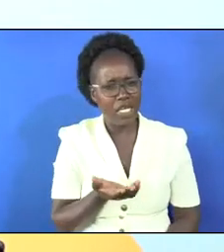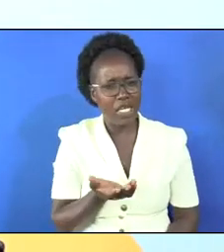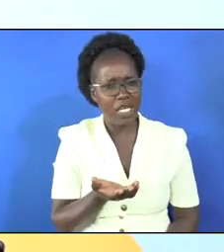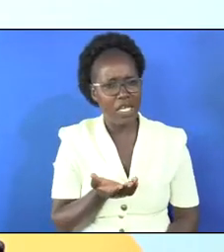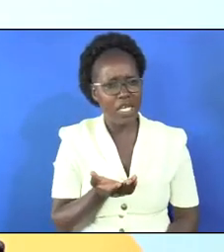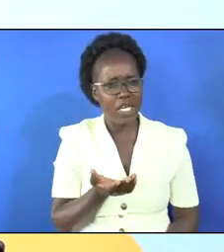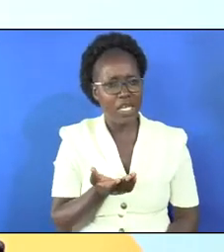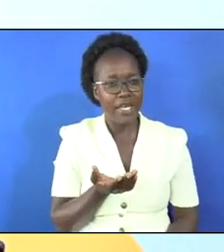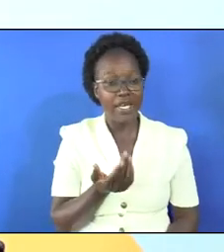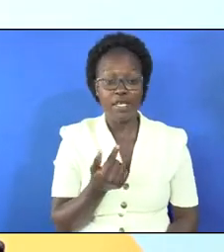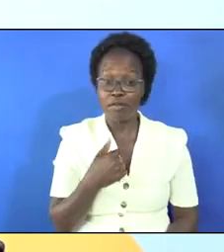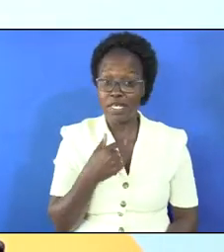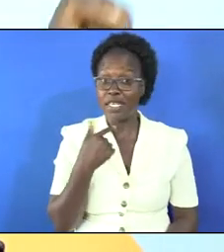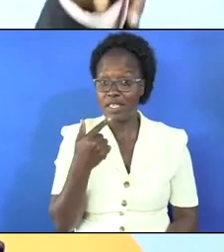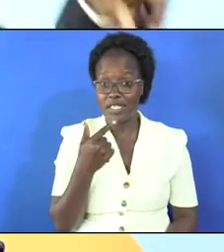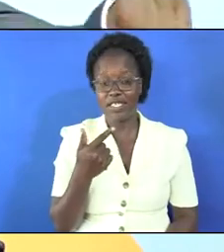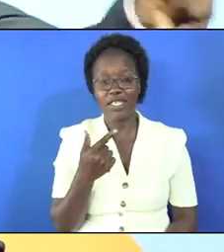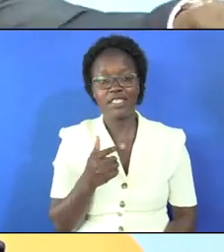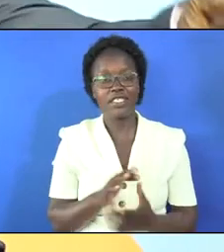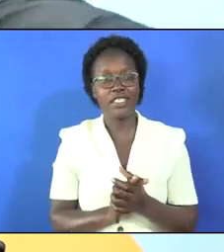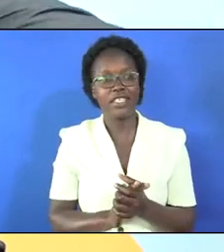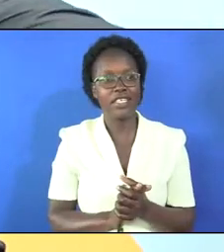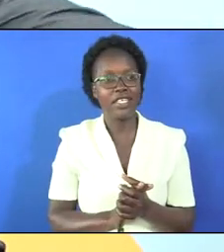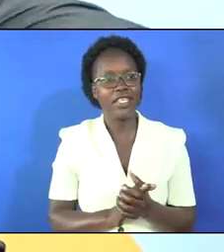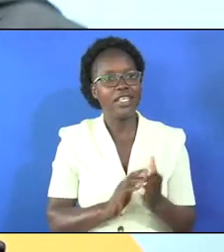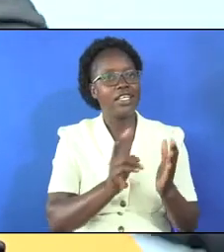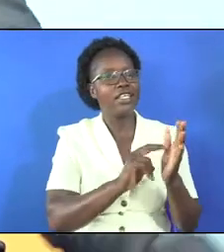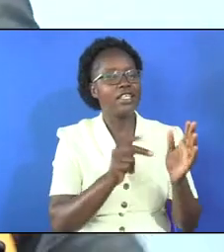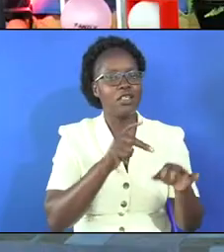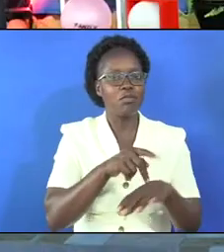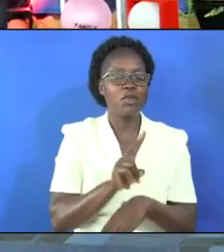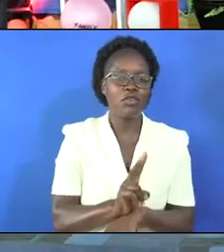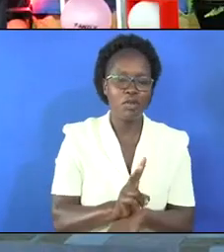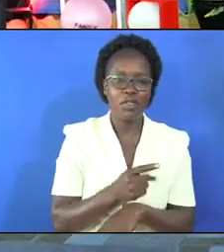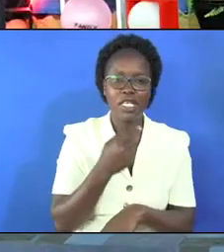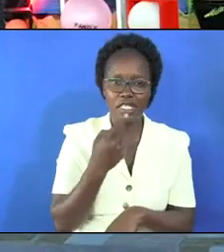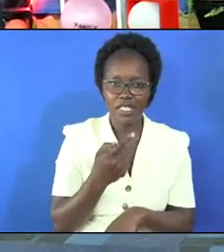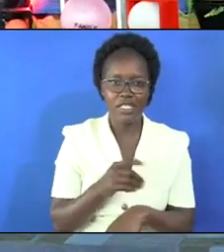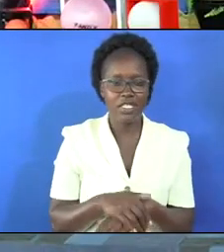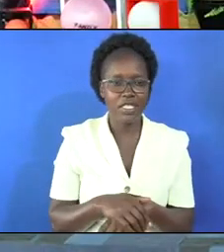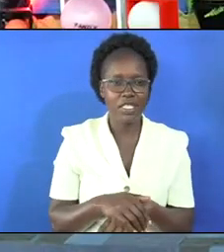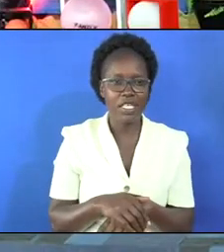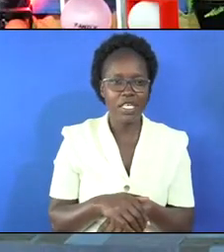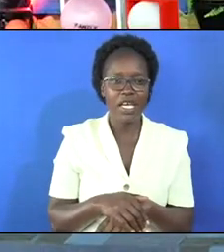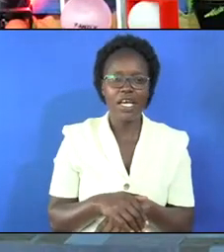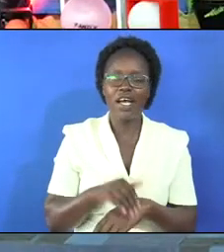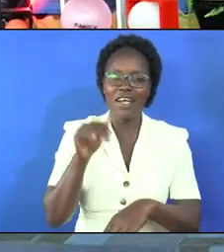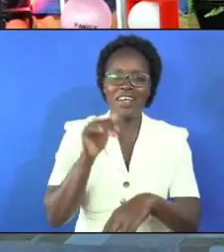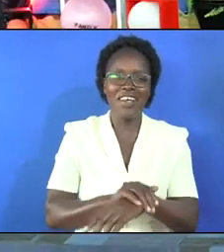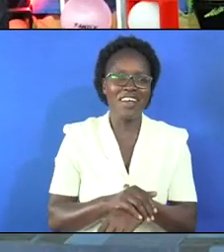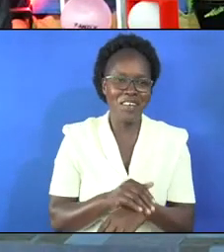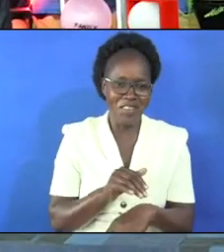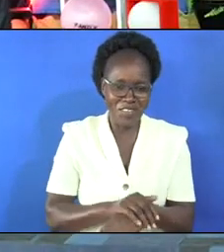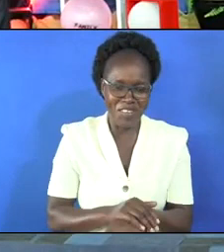then that one i said when i read i just read proverbs i said a good beating